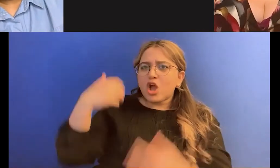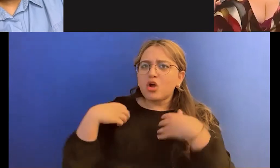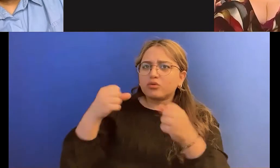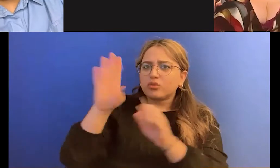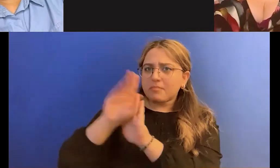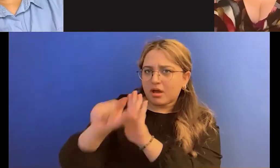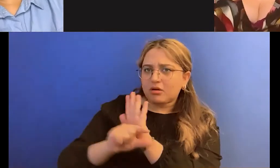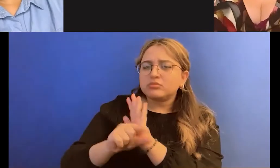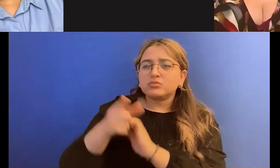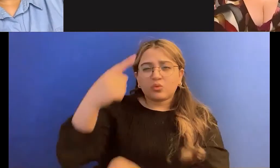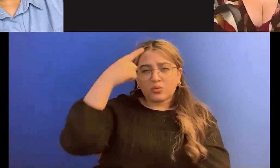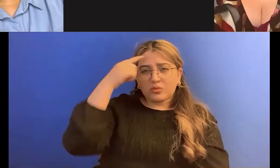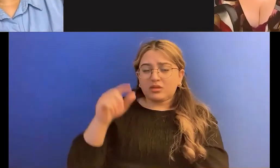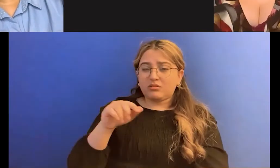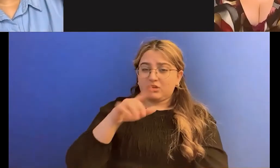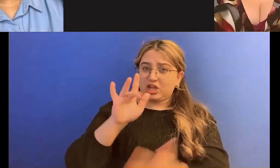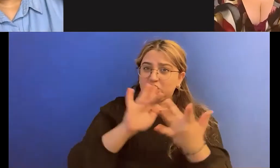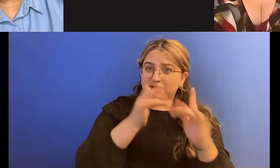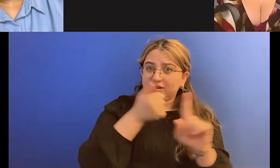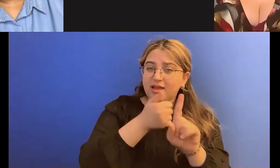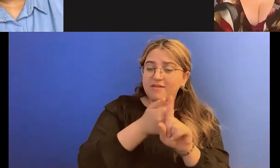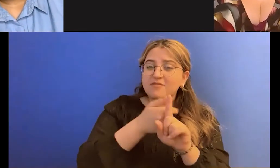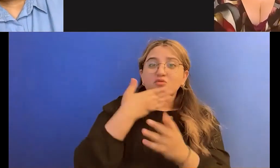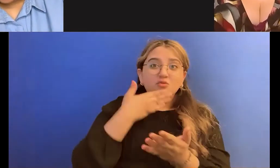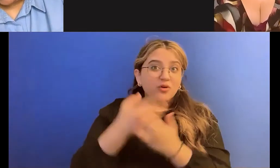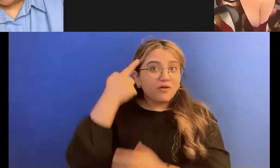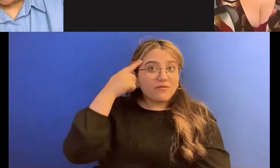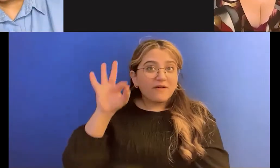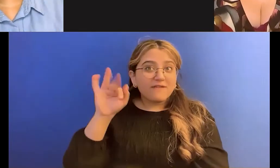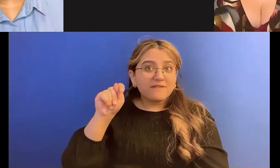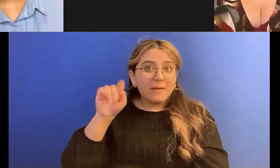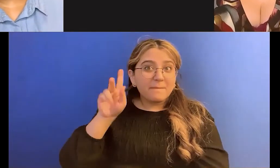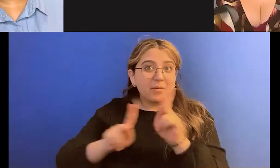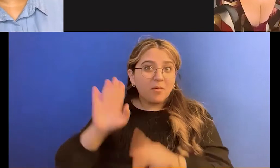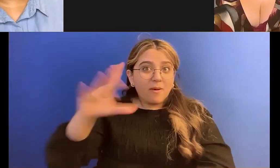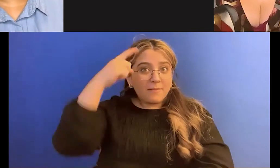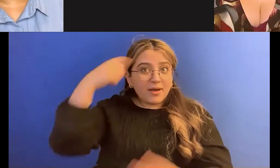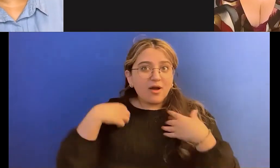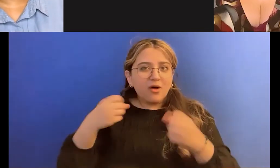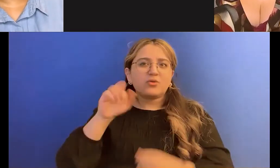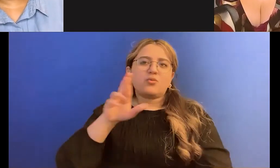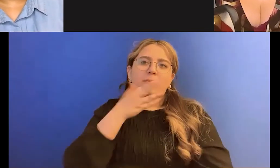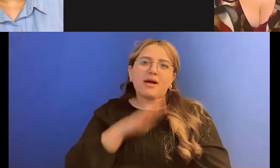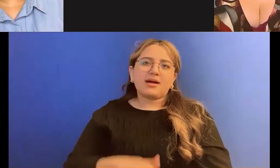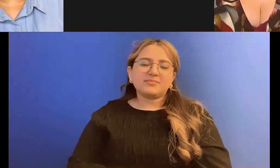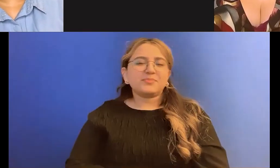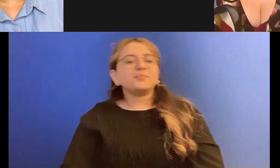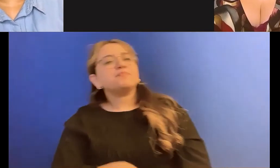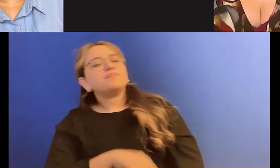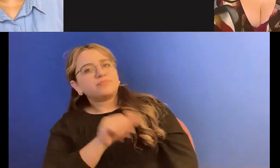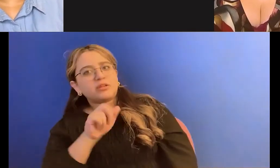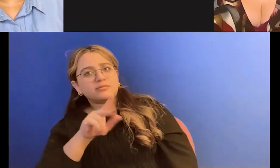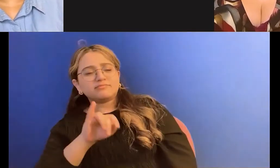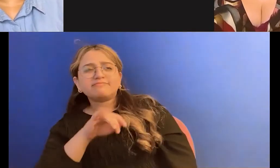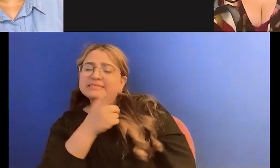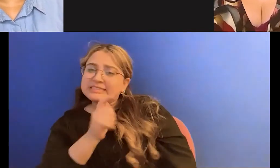health or bad for fat people's mental health? Uh, it can be a challenging place for fat people, but you know,